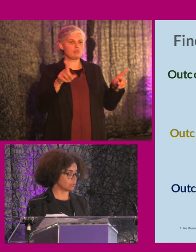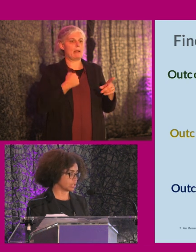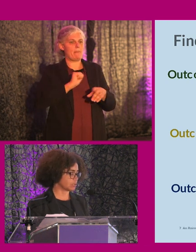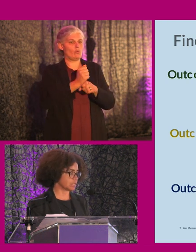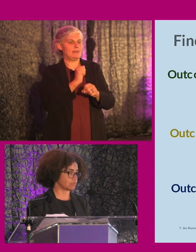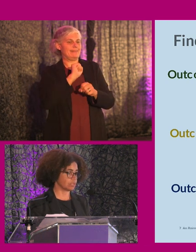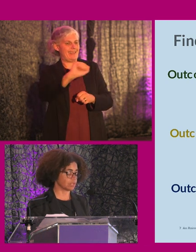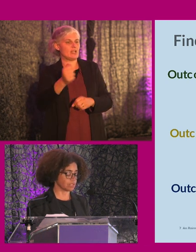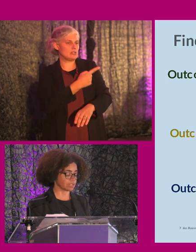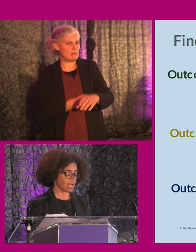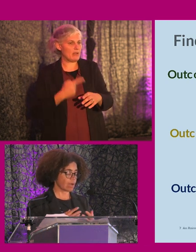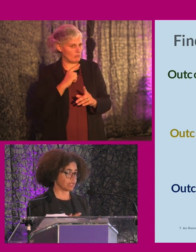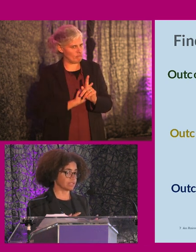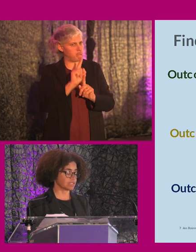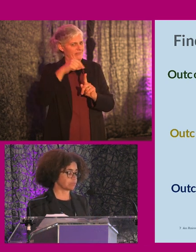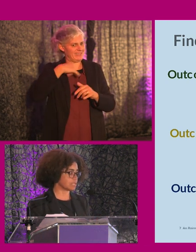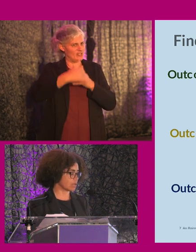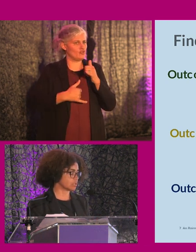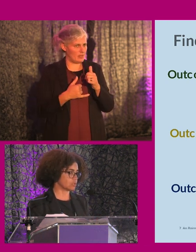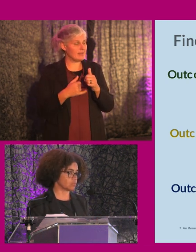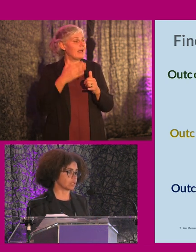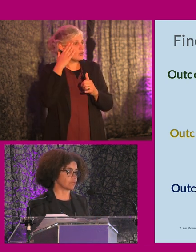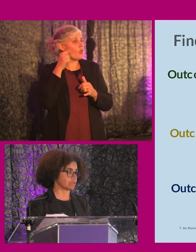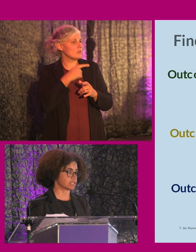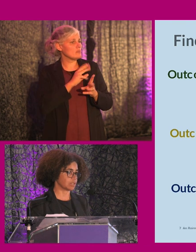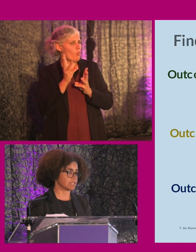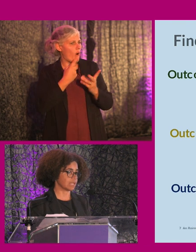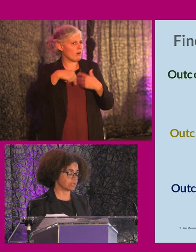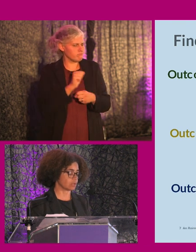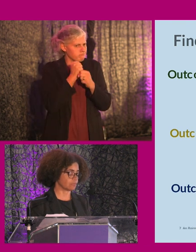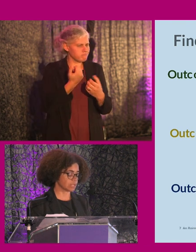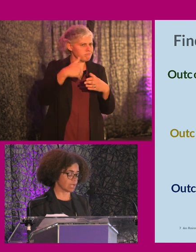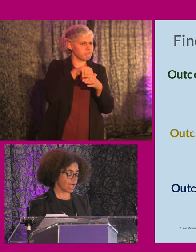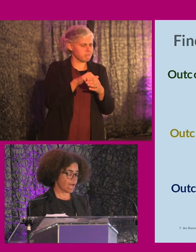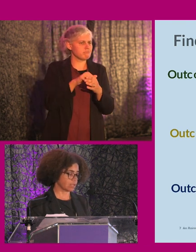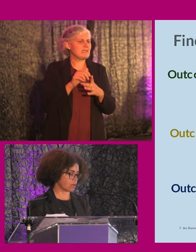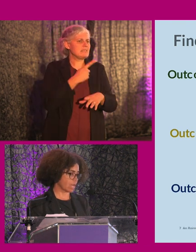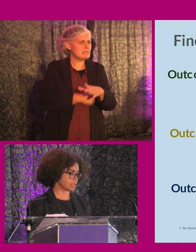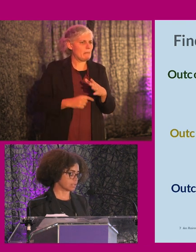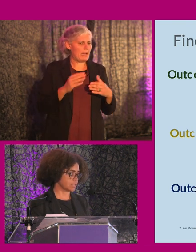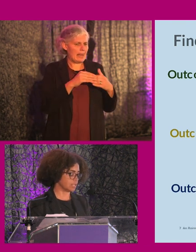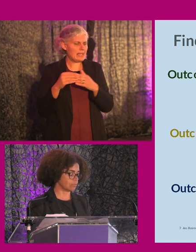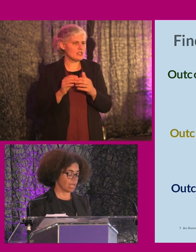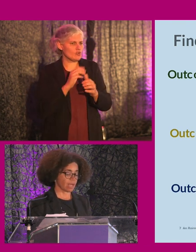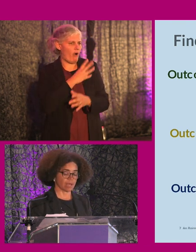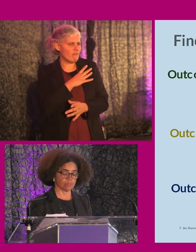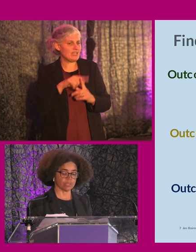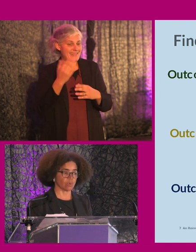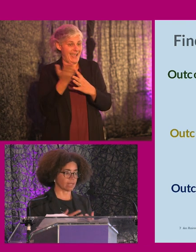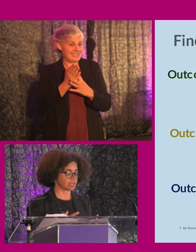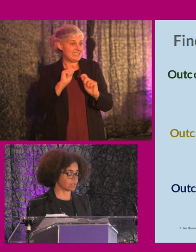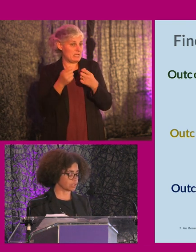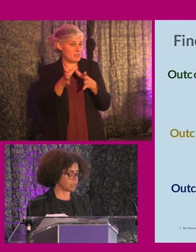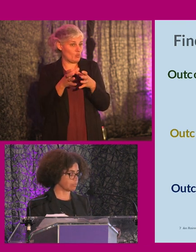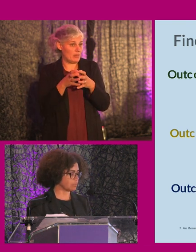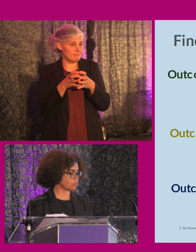been a huge increase in previous years. And we think this has been down to the good work of our disability liaison officer and our access team. Um, you know,